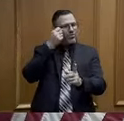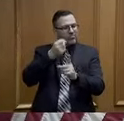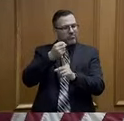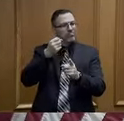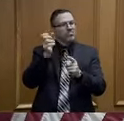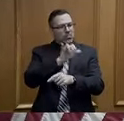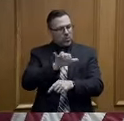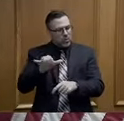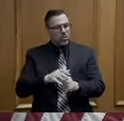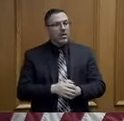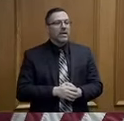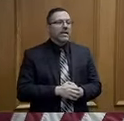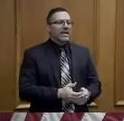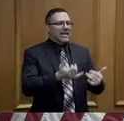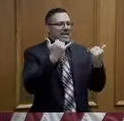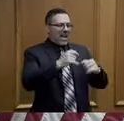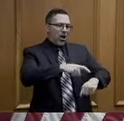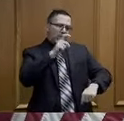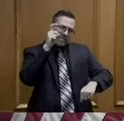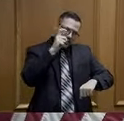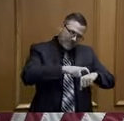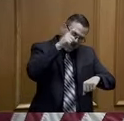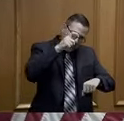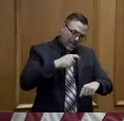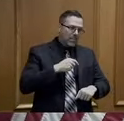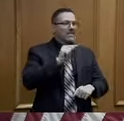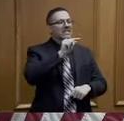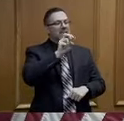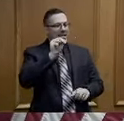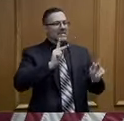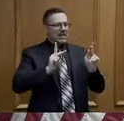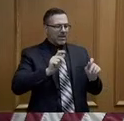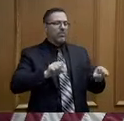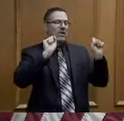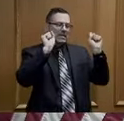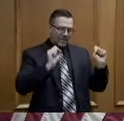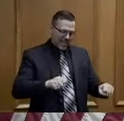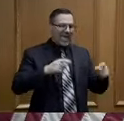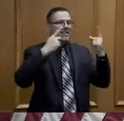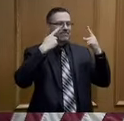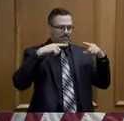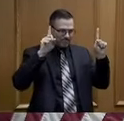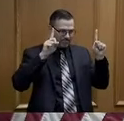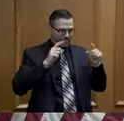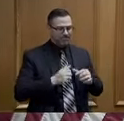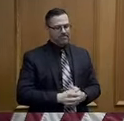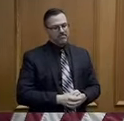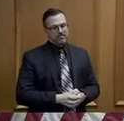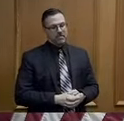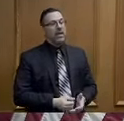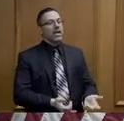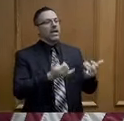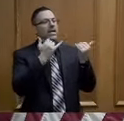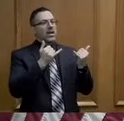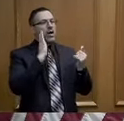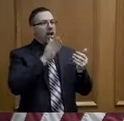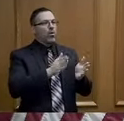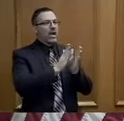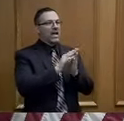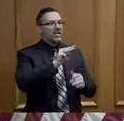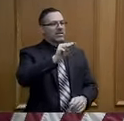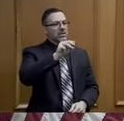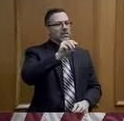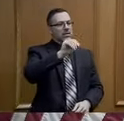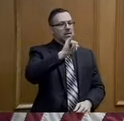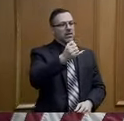Tennesseans. It's time and we of all people can do it. So we want to open this up to questions. I'm going to ask Major General Holmes from